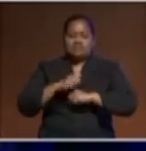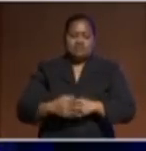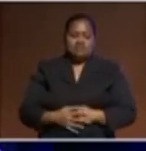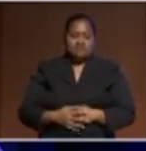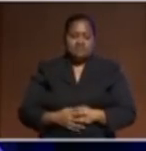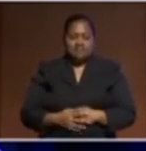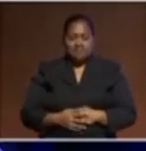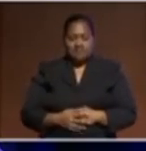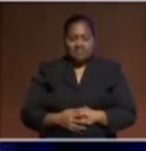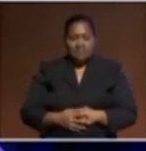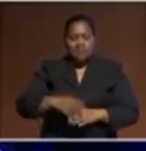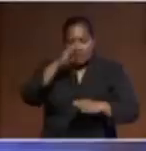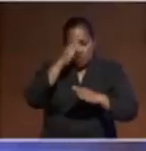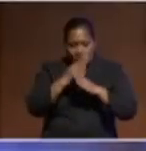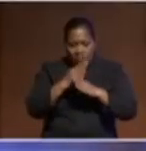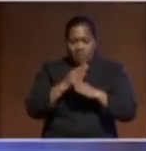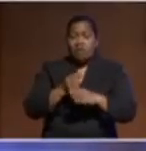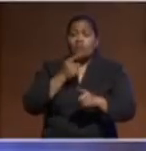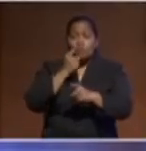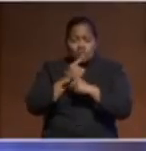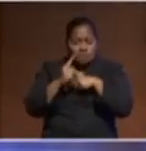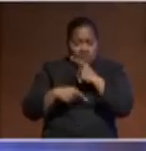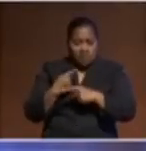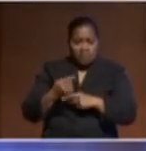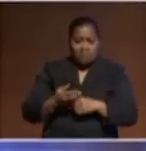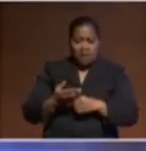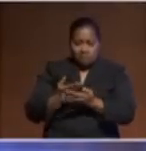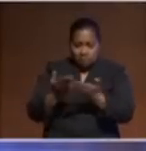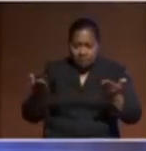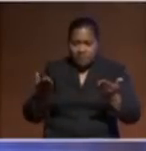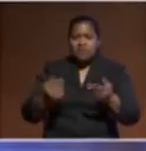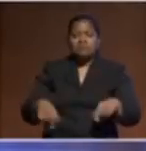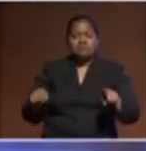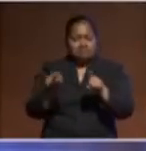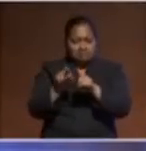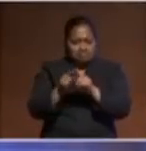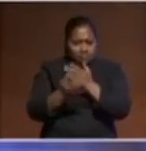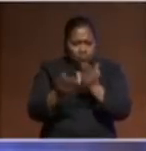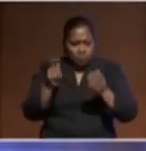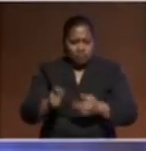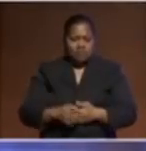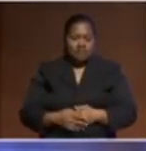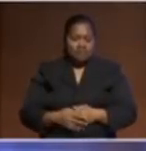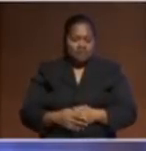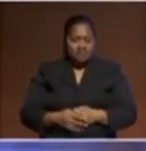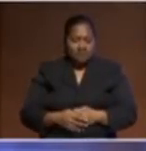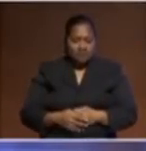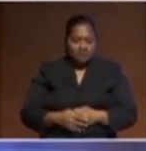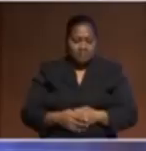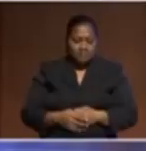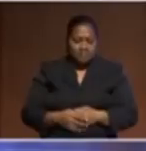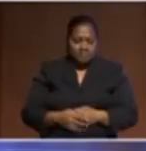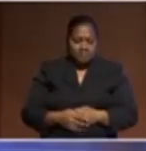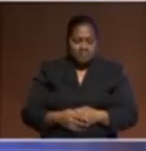themselves. And I hope in talking about that, you see that there is a place for you too. You do not have to have that self